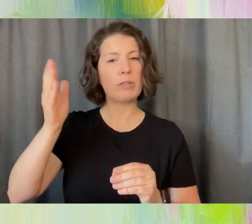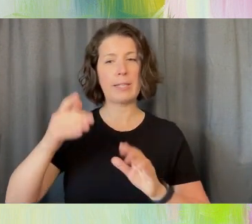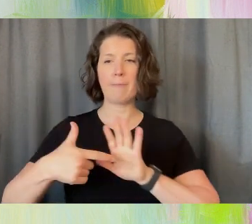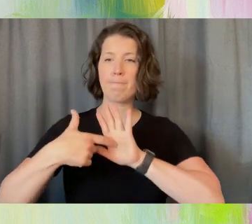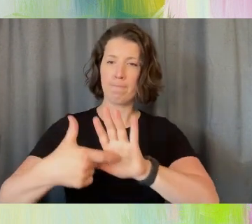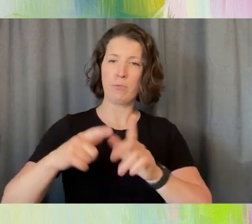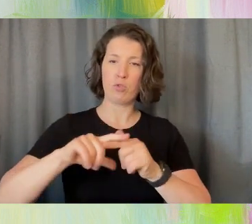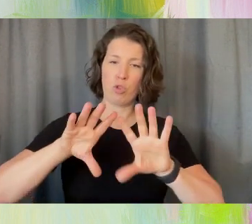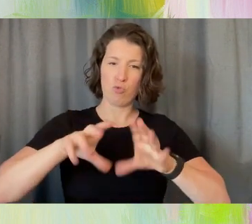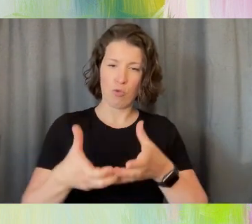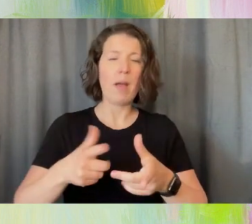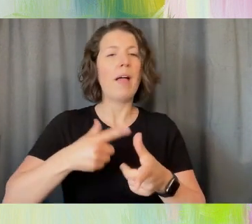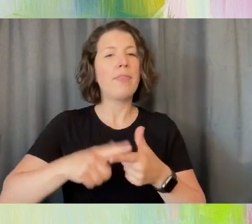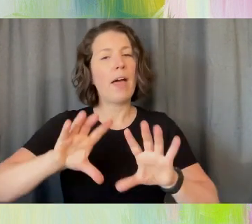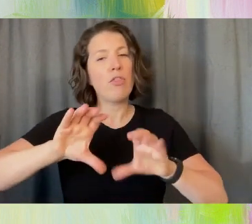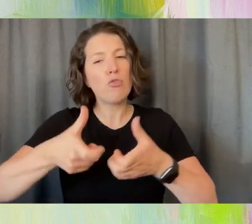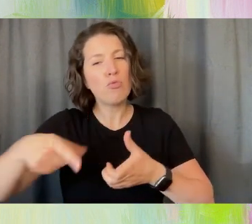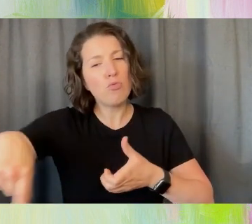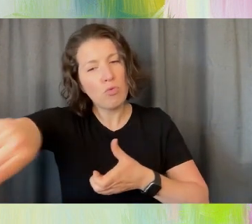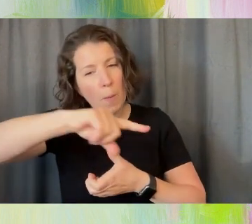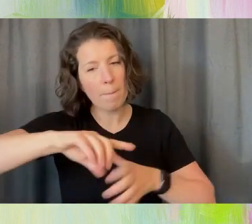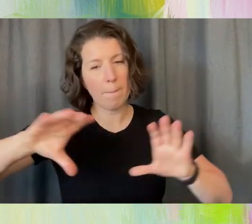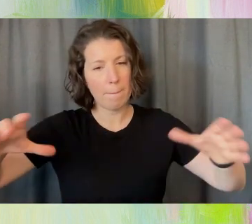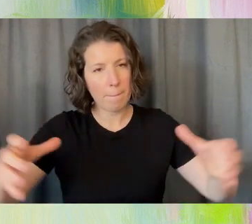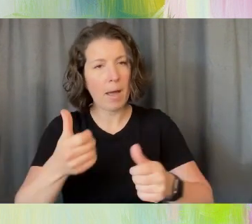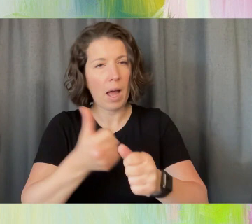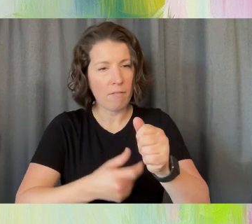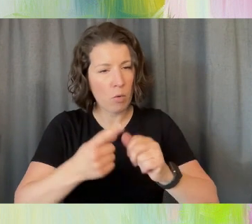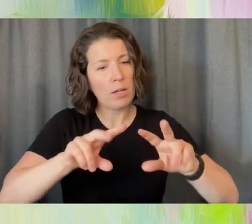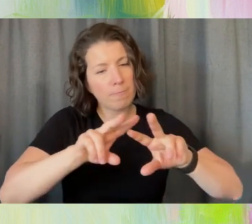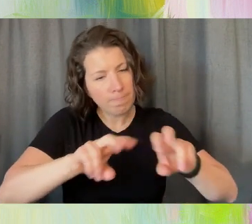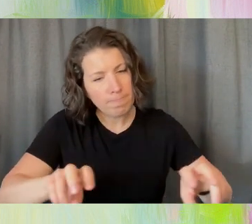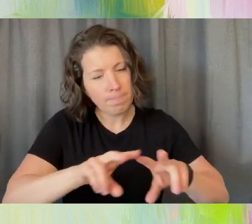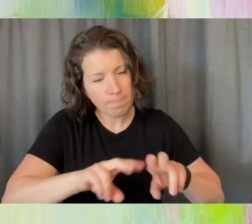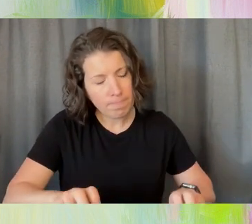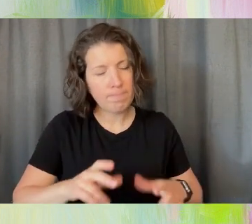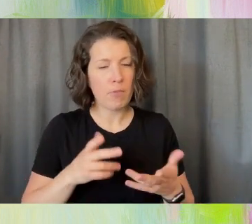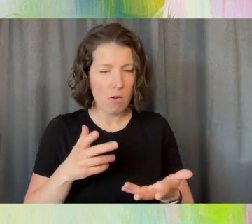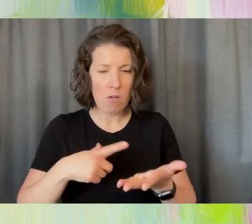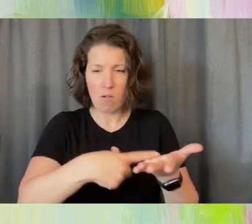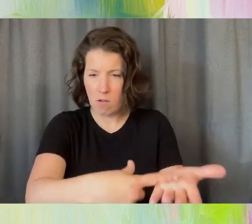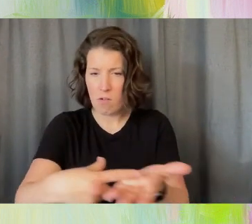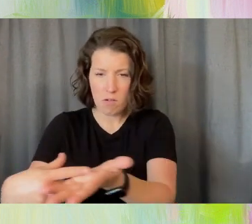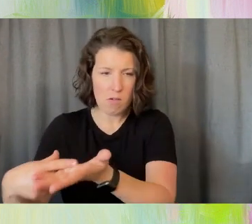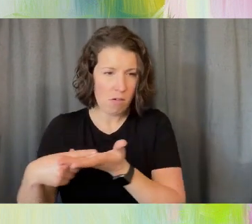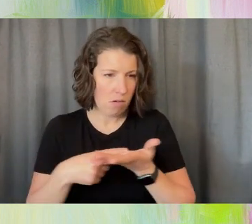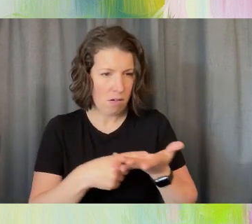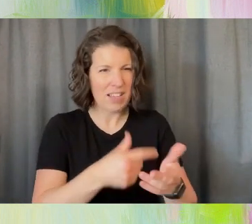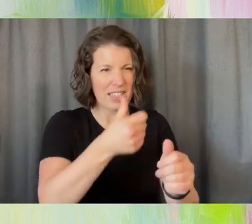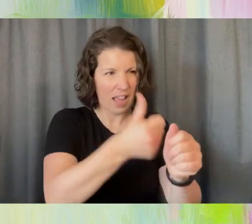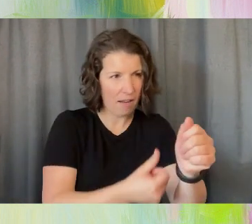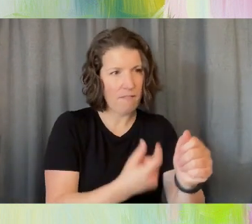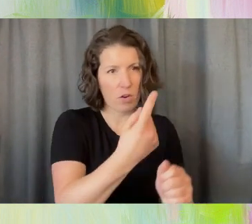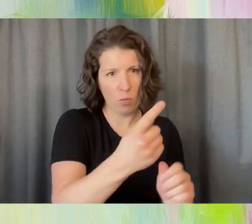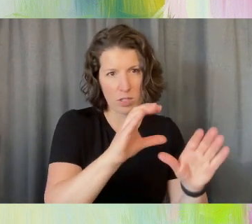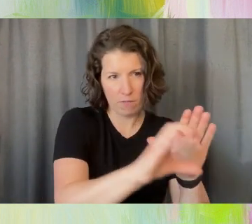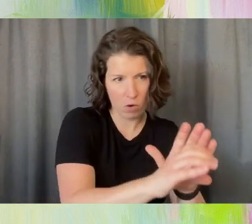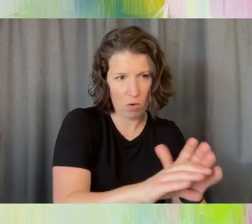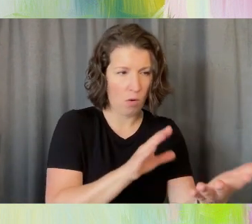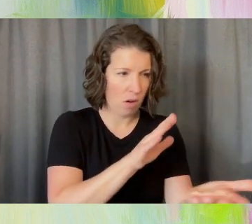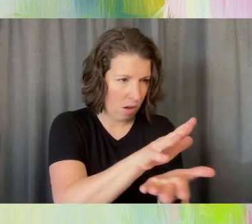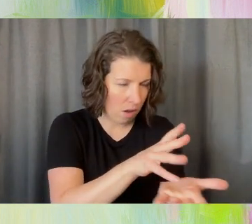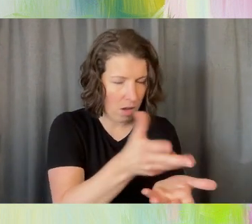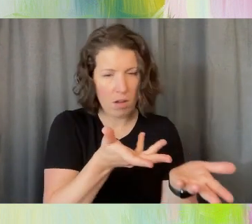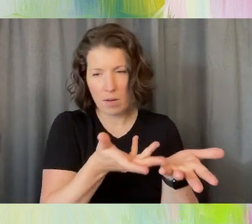the group kind of dissects everybody's photos, their own and everybody else's. And then that's when the conversations about